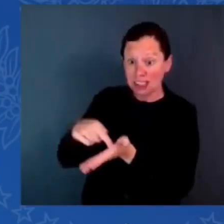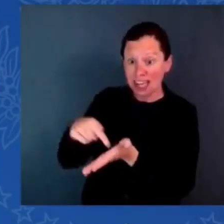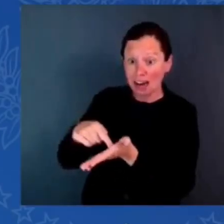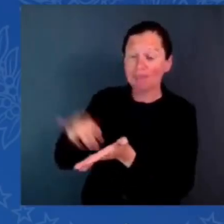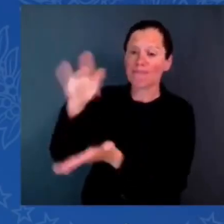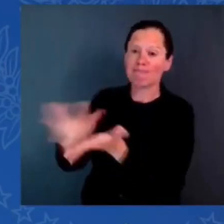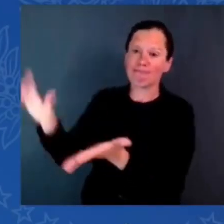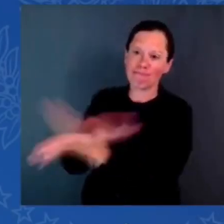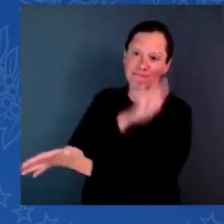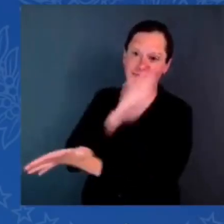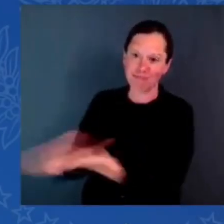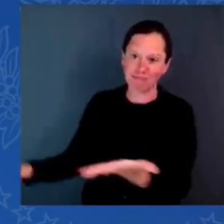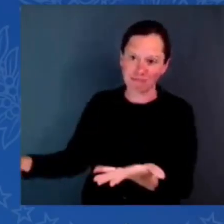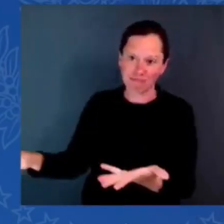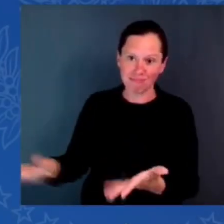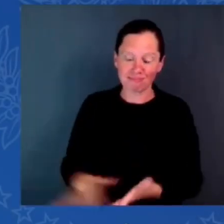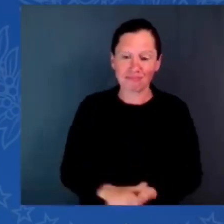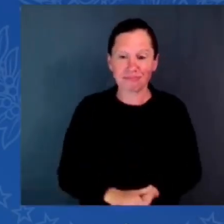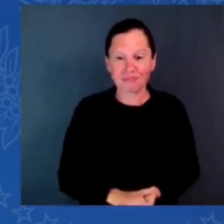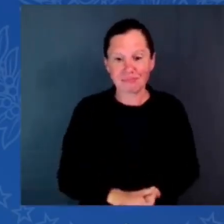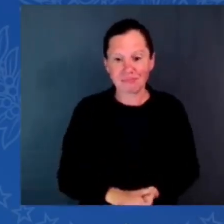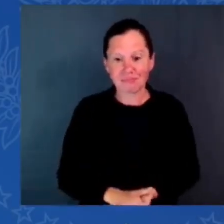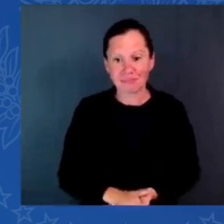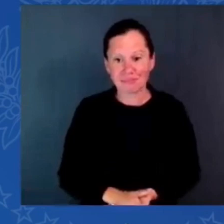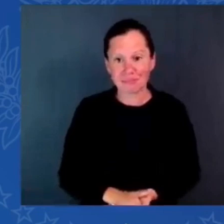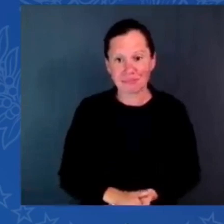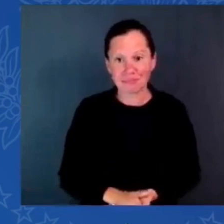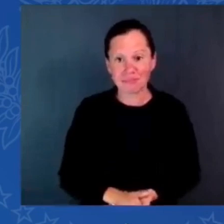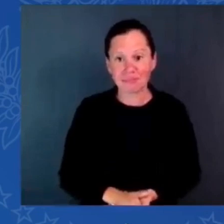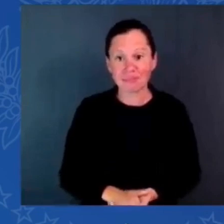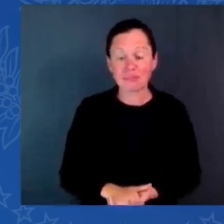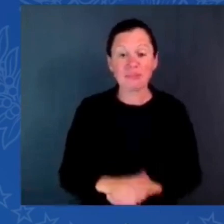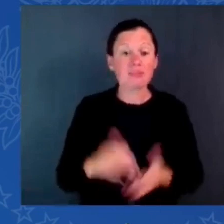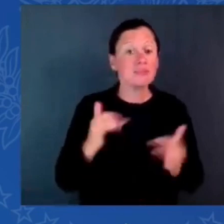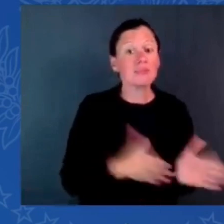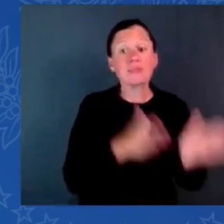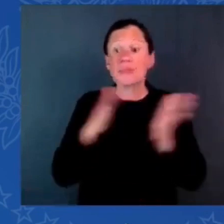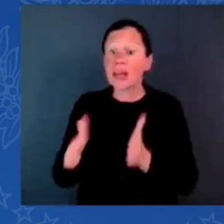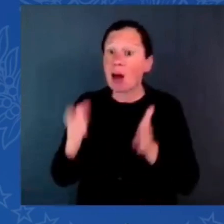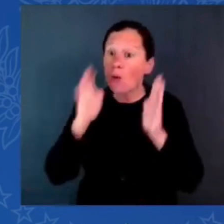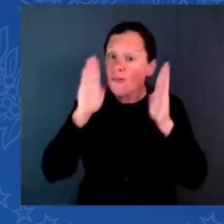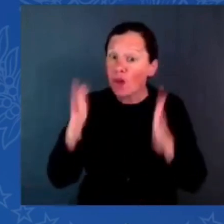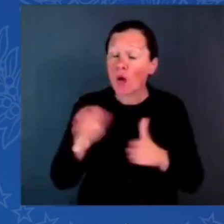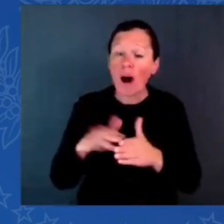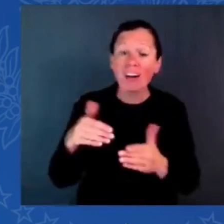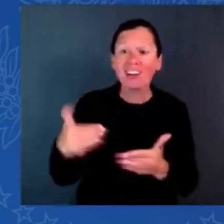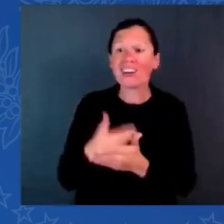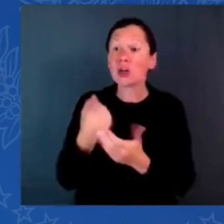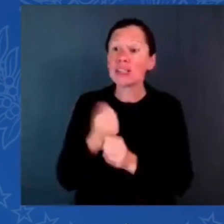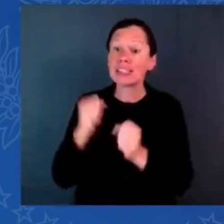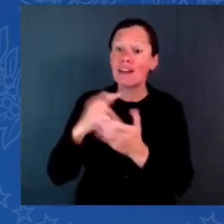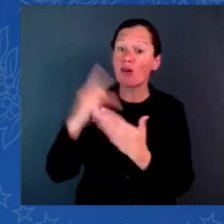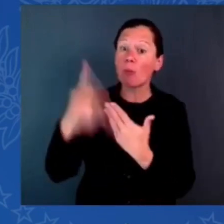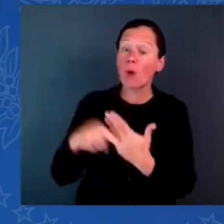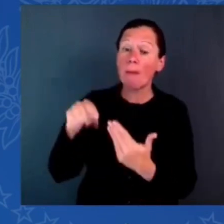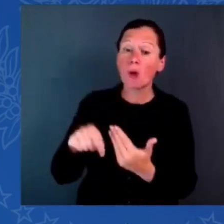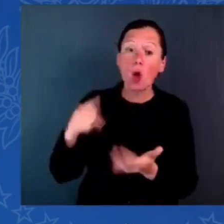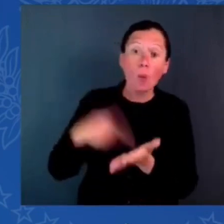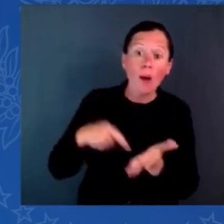And our new SAVE program will cut in half what the average Latino borrower has remaining to pay.